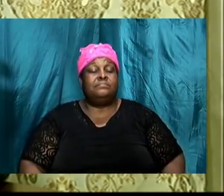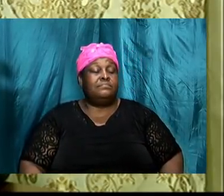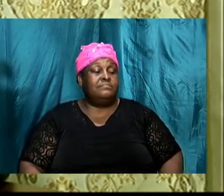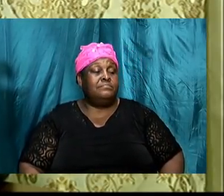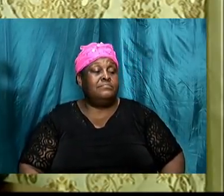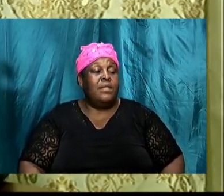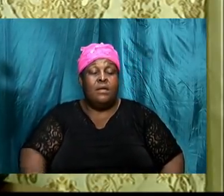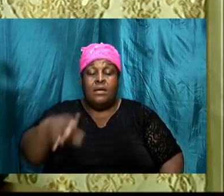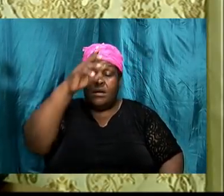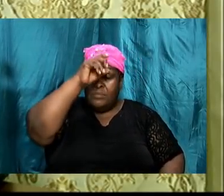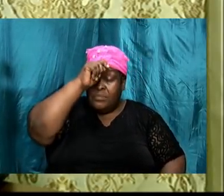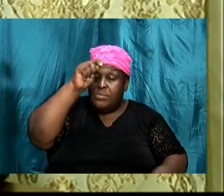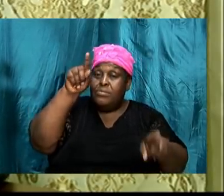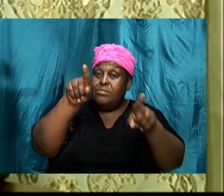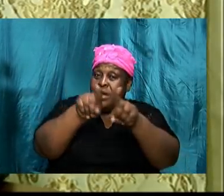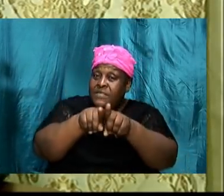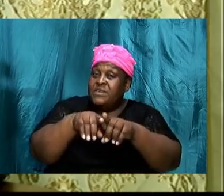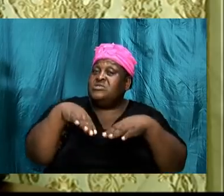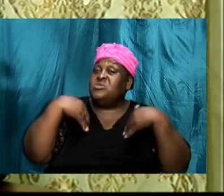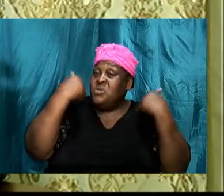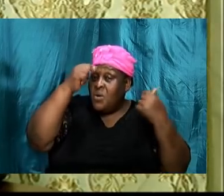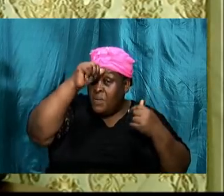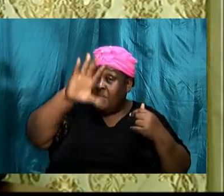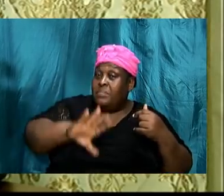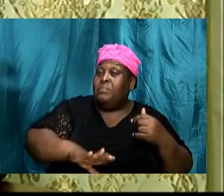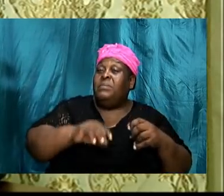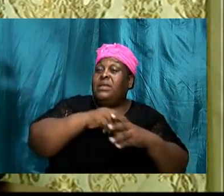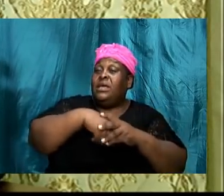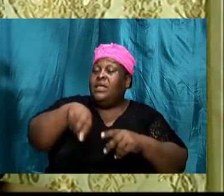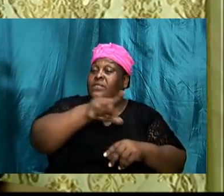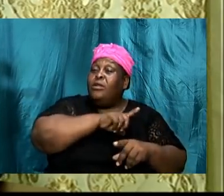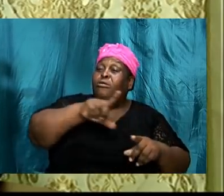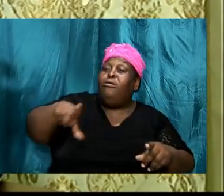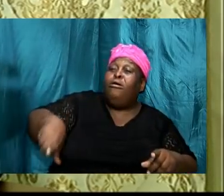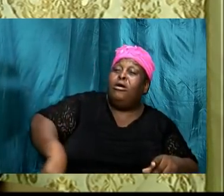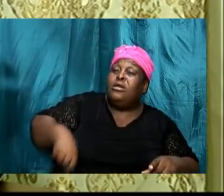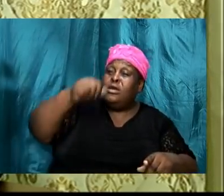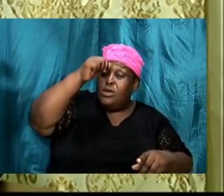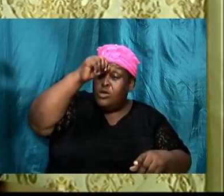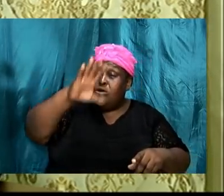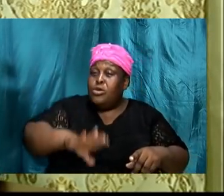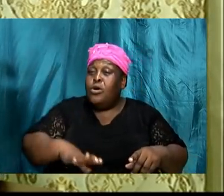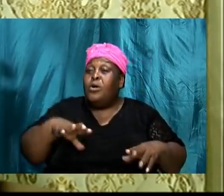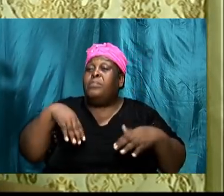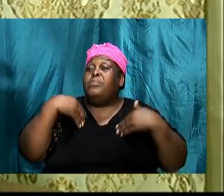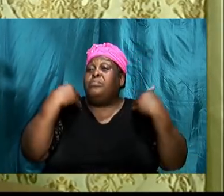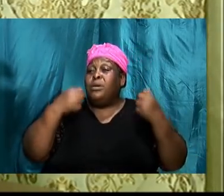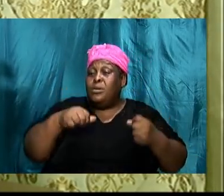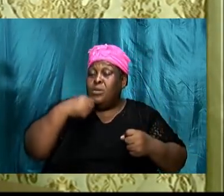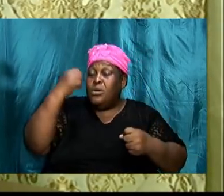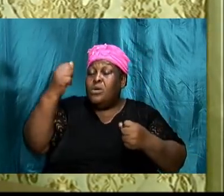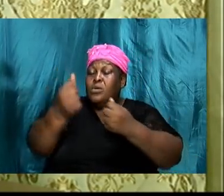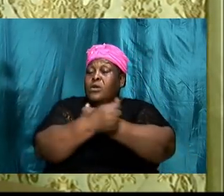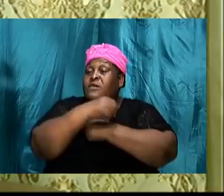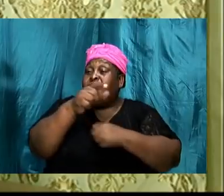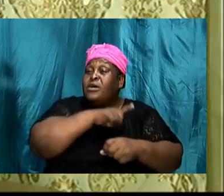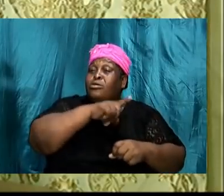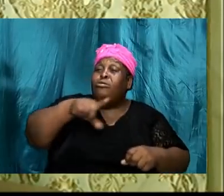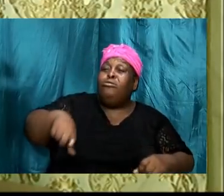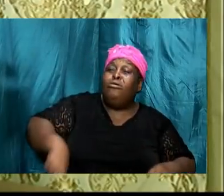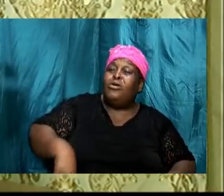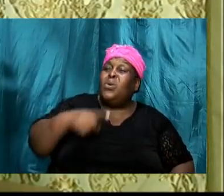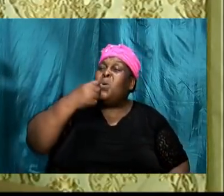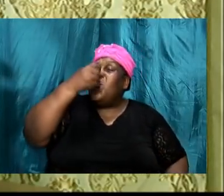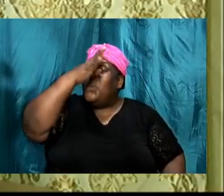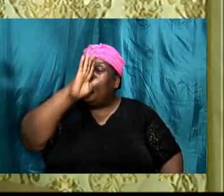brothers young men in the Lord young men who love the Lord young men who God have a ministry